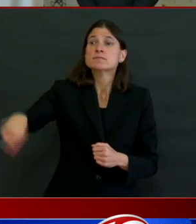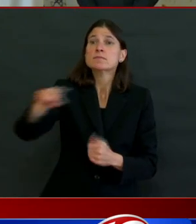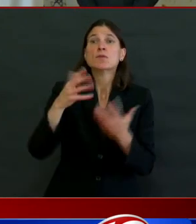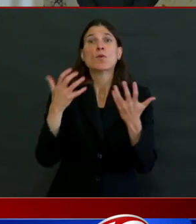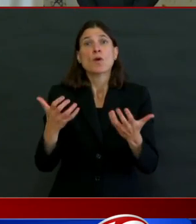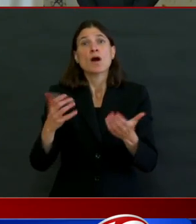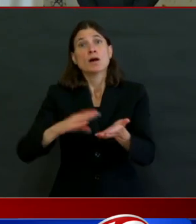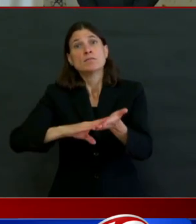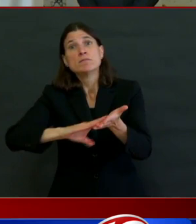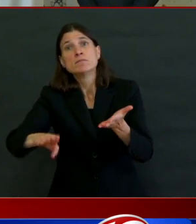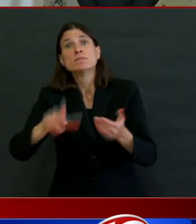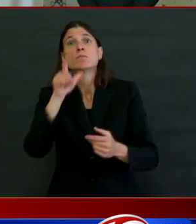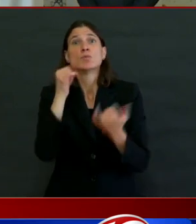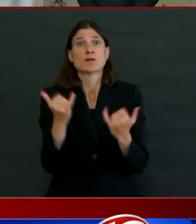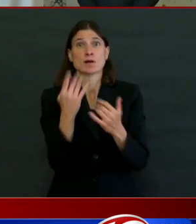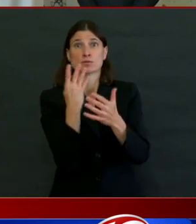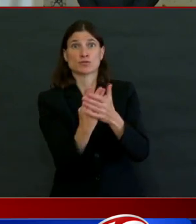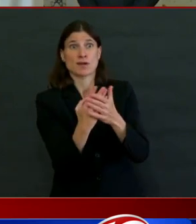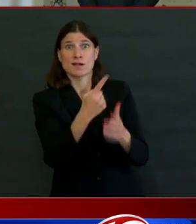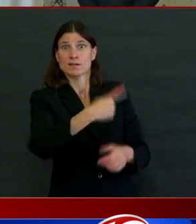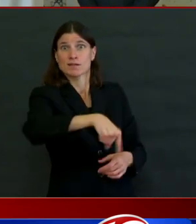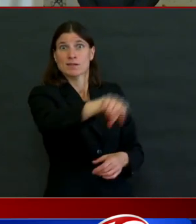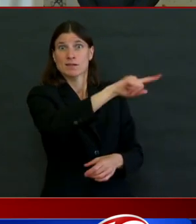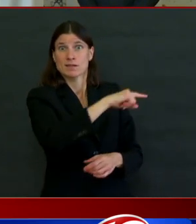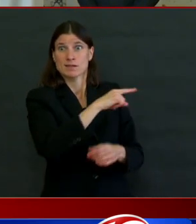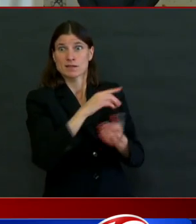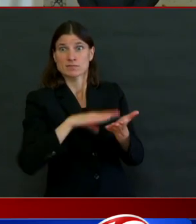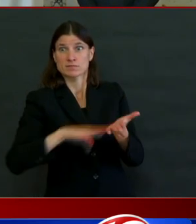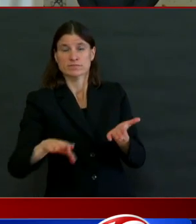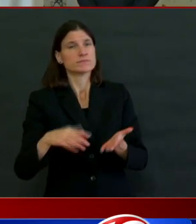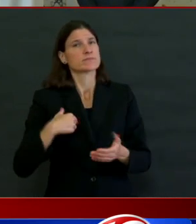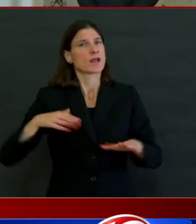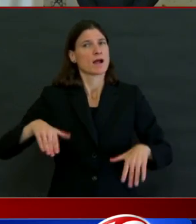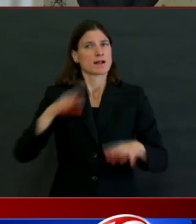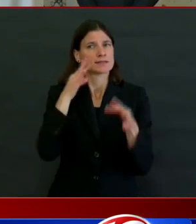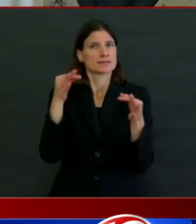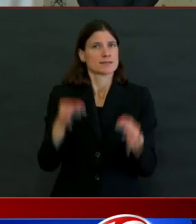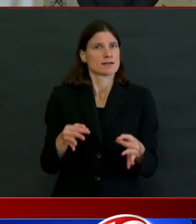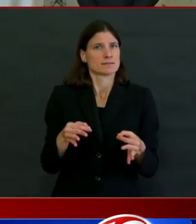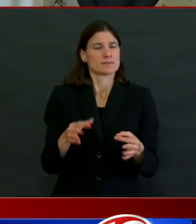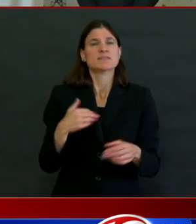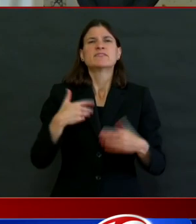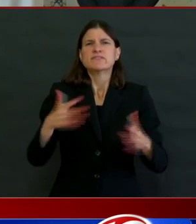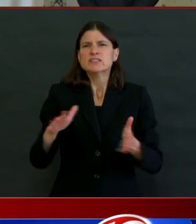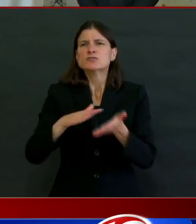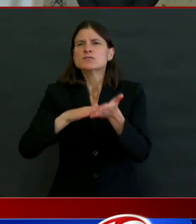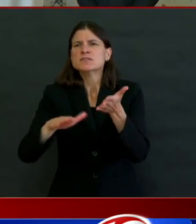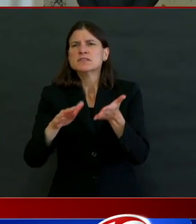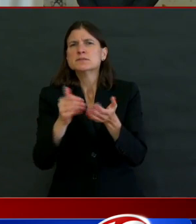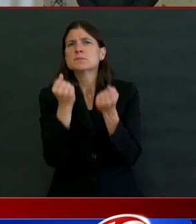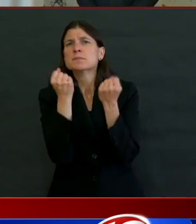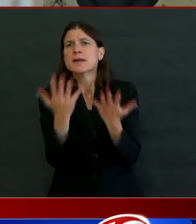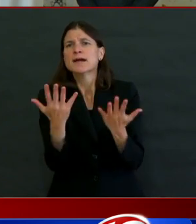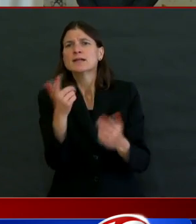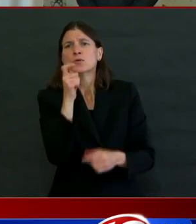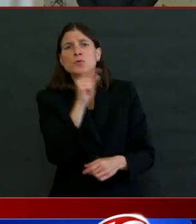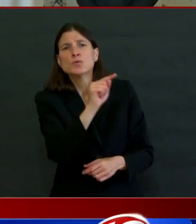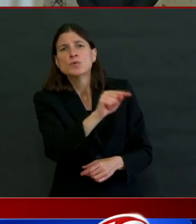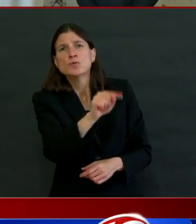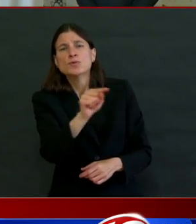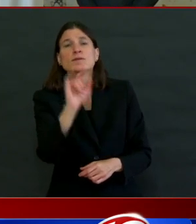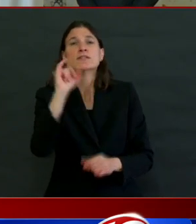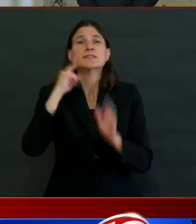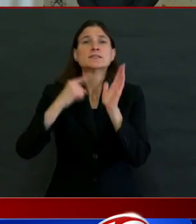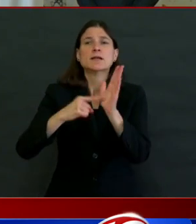were about 90 days away from release anyway. What we have done, and that's enabled us to do better